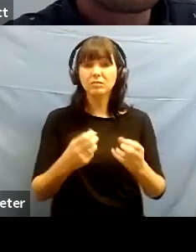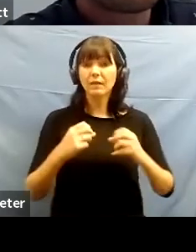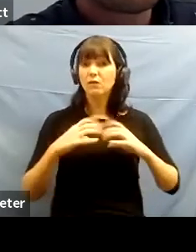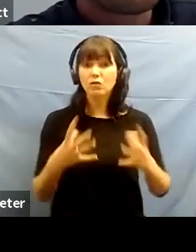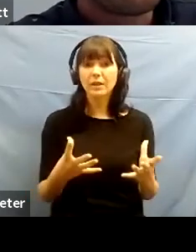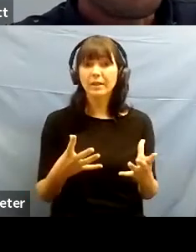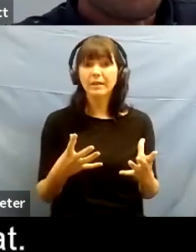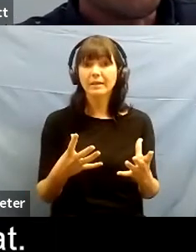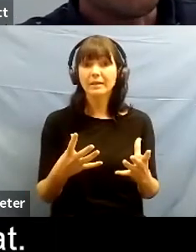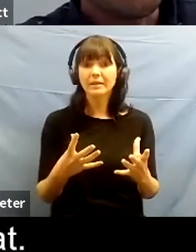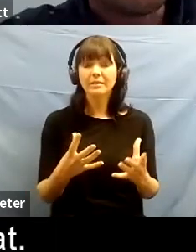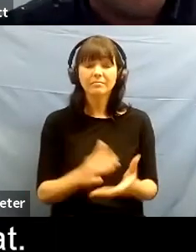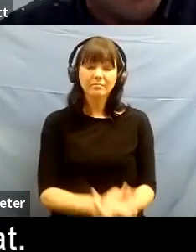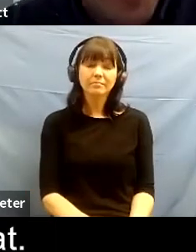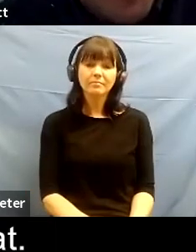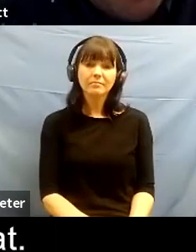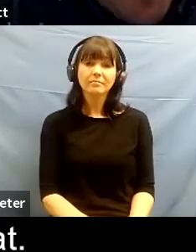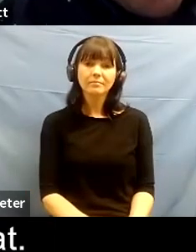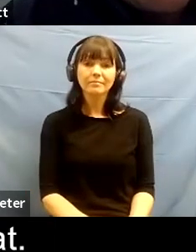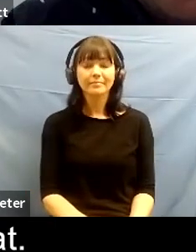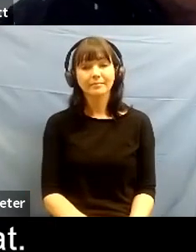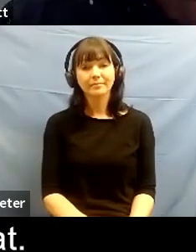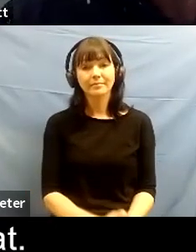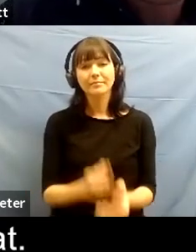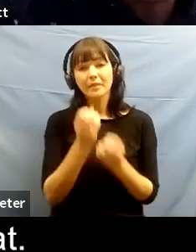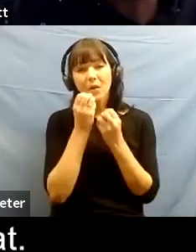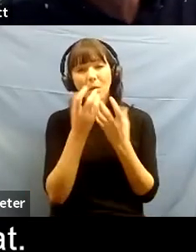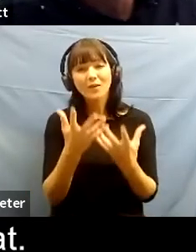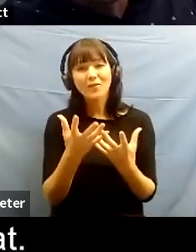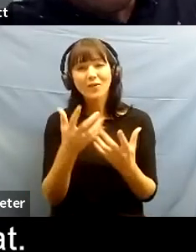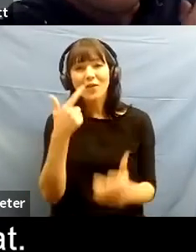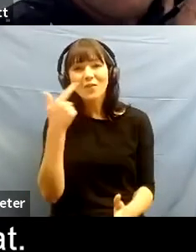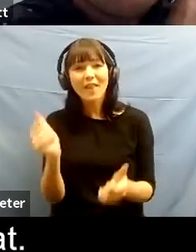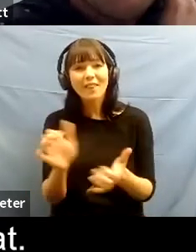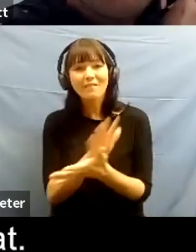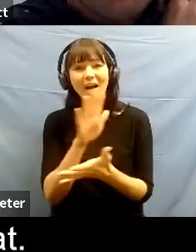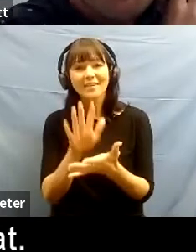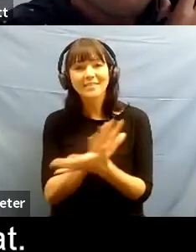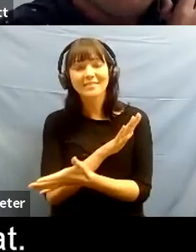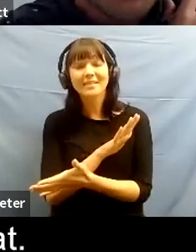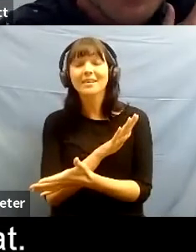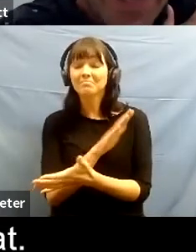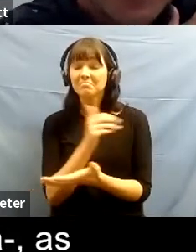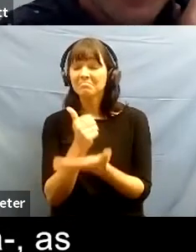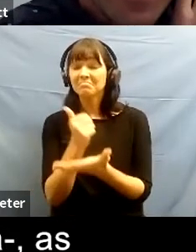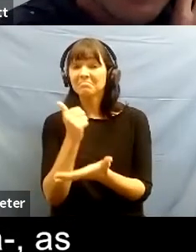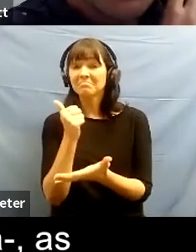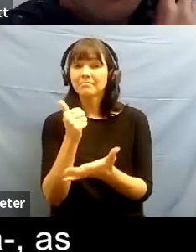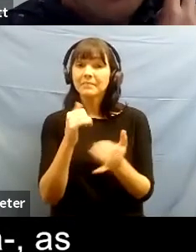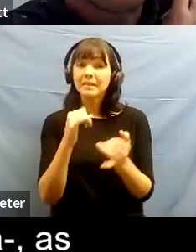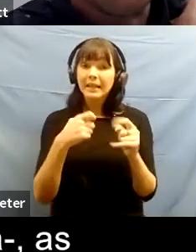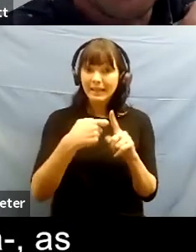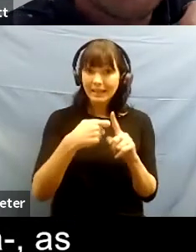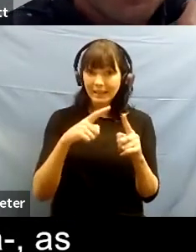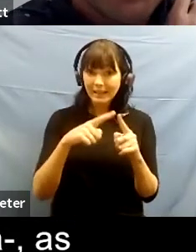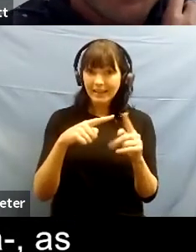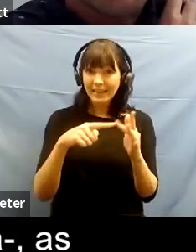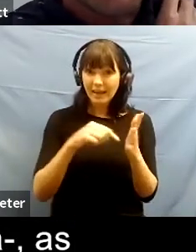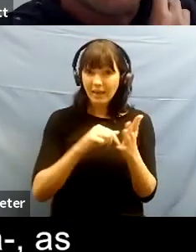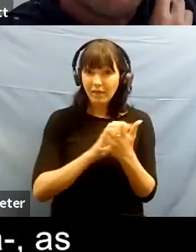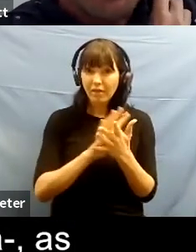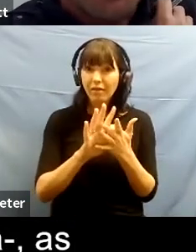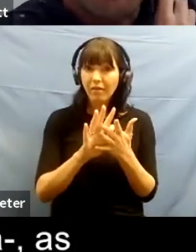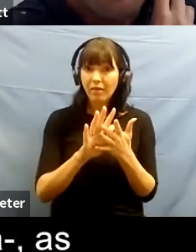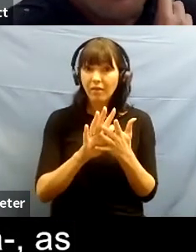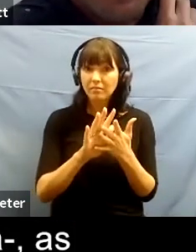wonderful find the fun that's great uh keith do you have anything to add any advice from you as